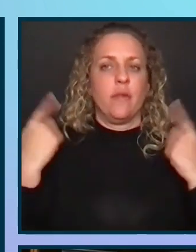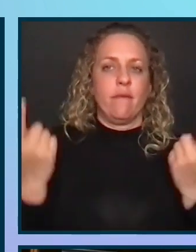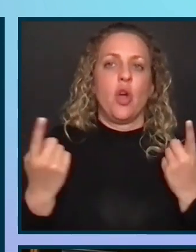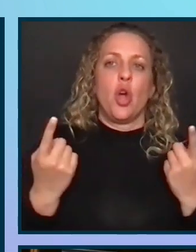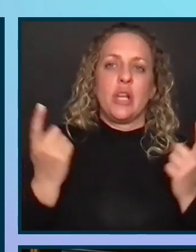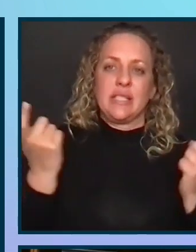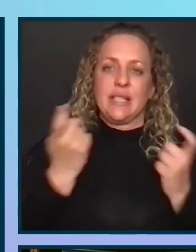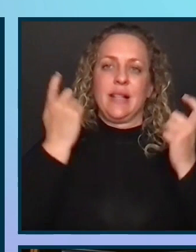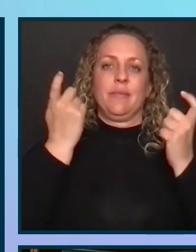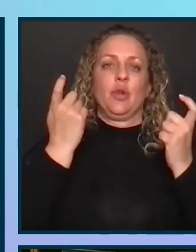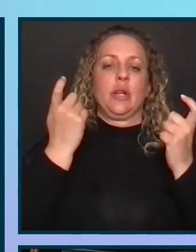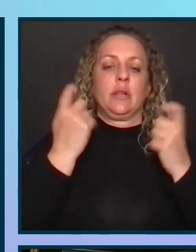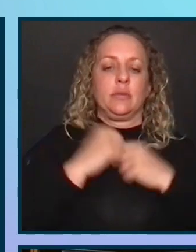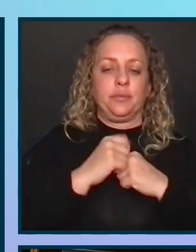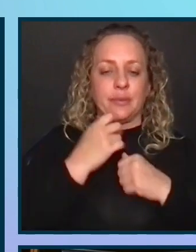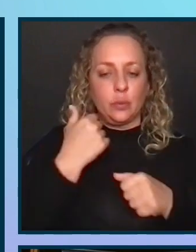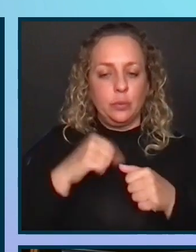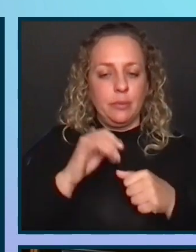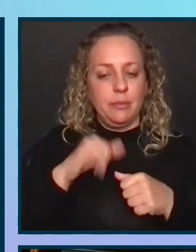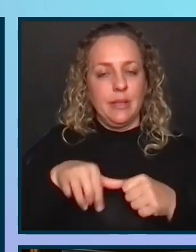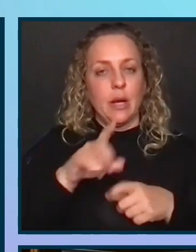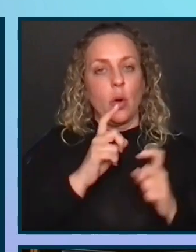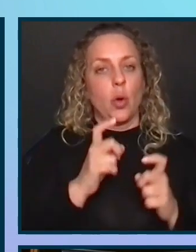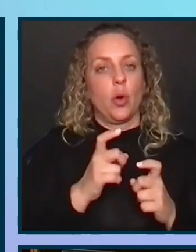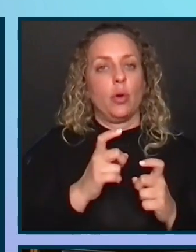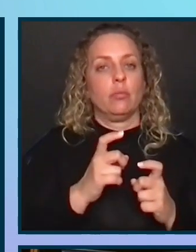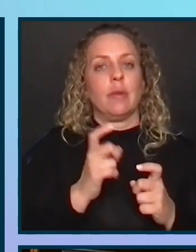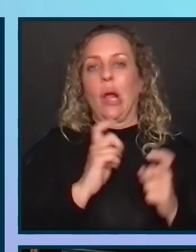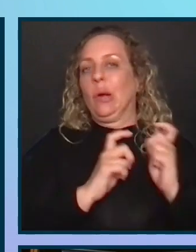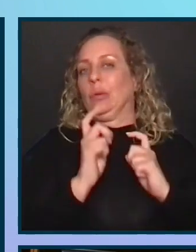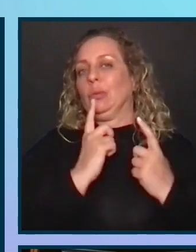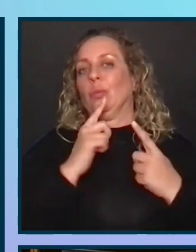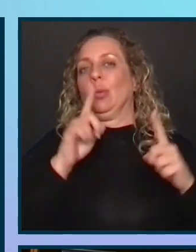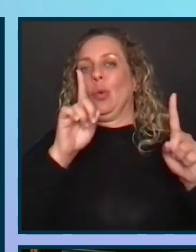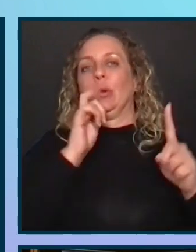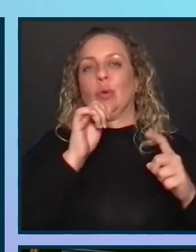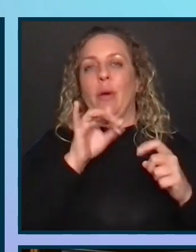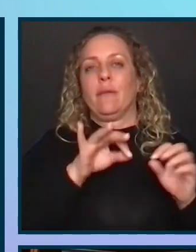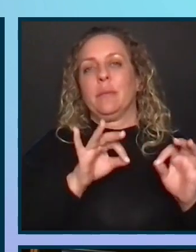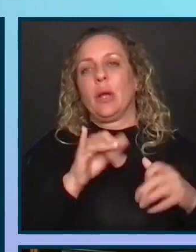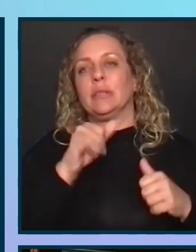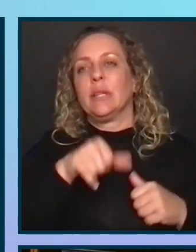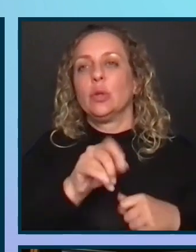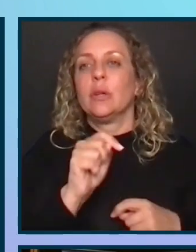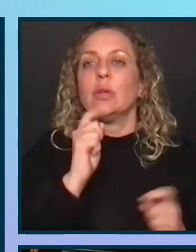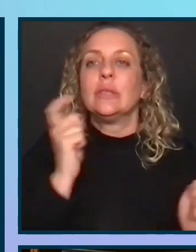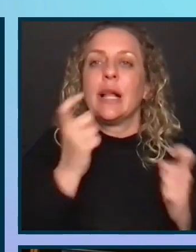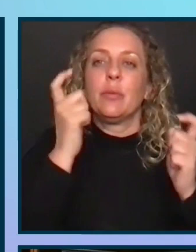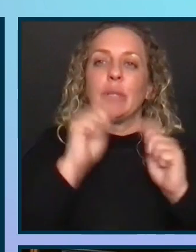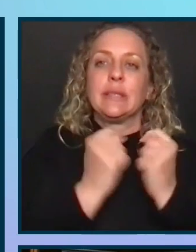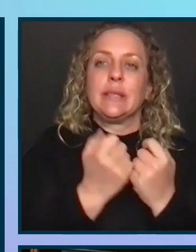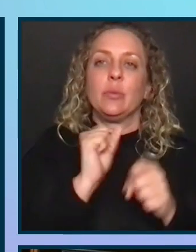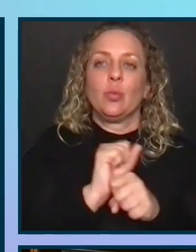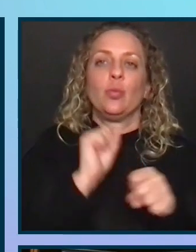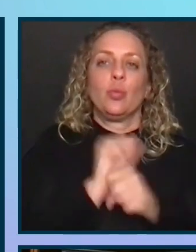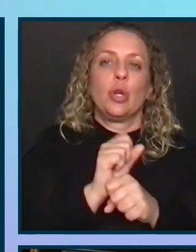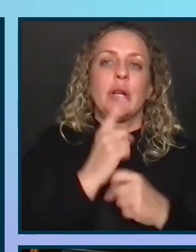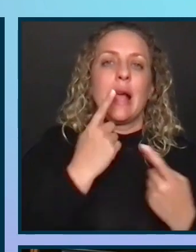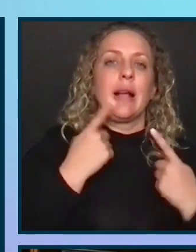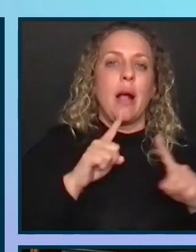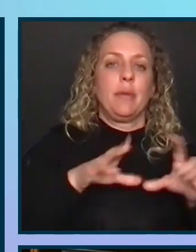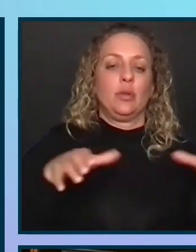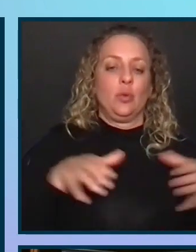celebrate, and remember that rewards do not have to be monetary. Celebrating teamwork and group accomplishments,